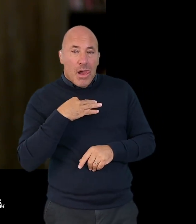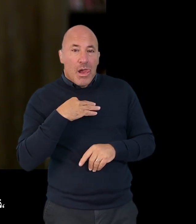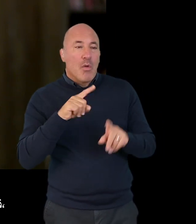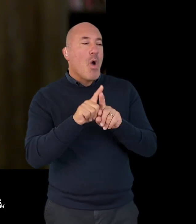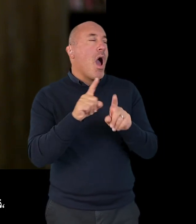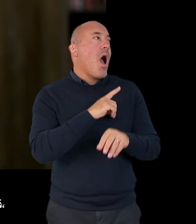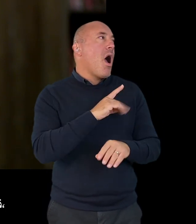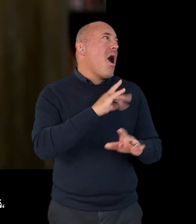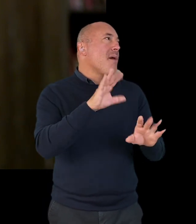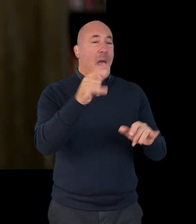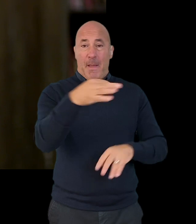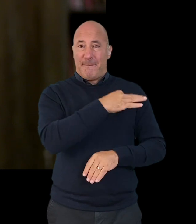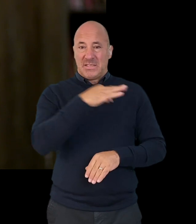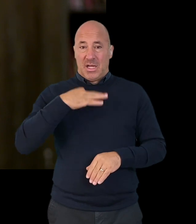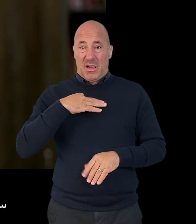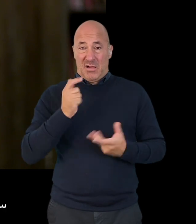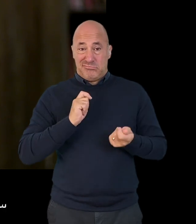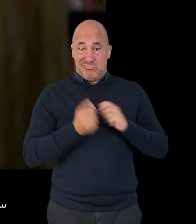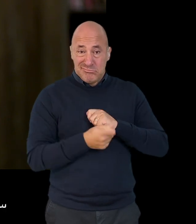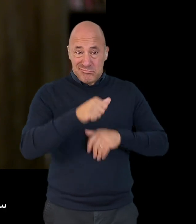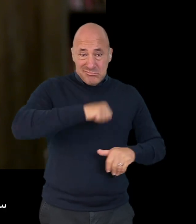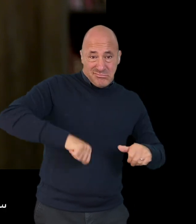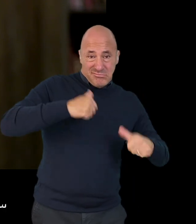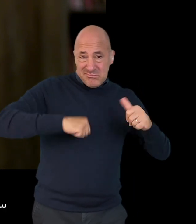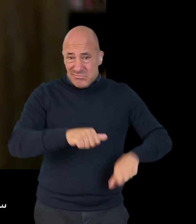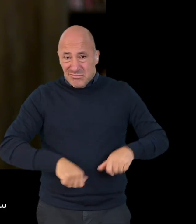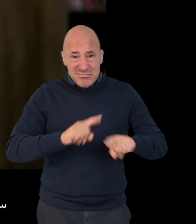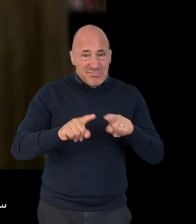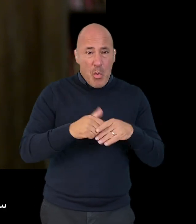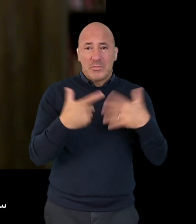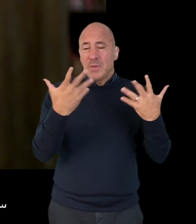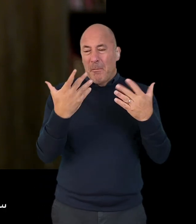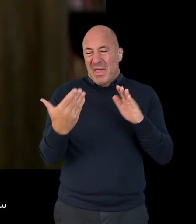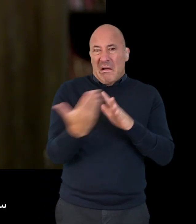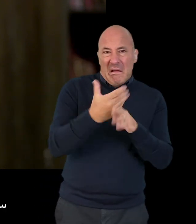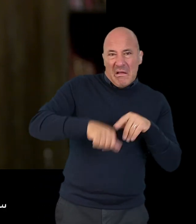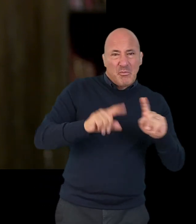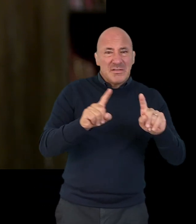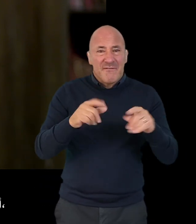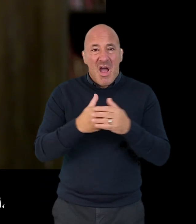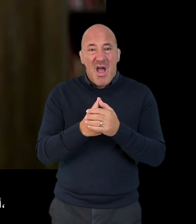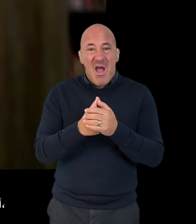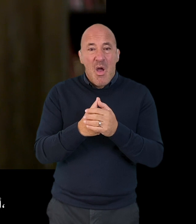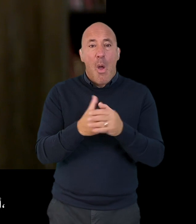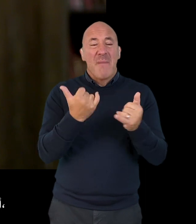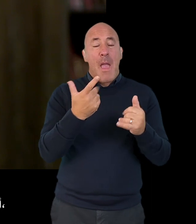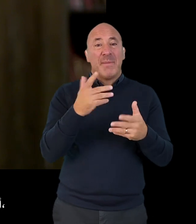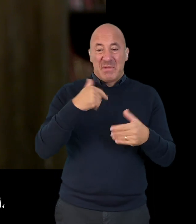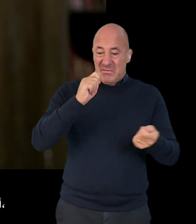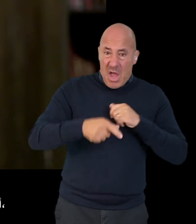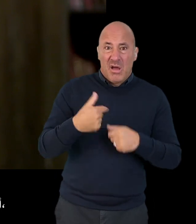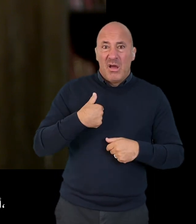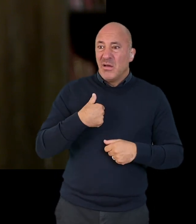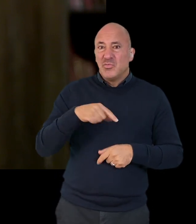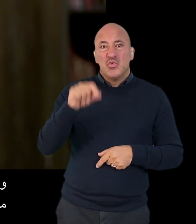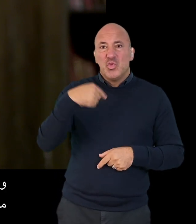to your case, either because you've had a medical transition or some other intervention at